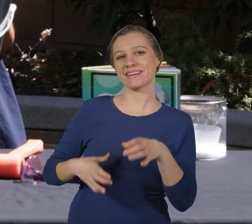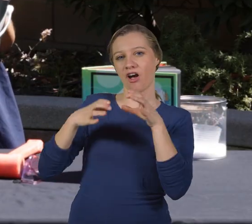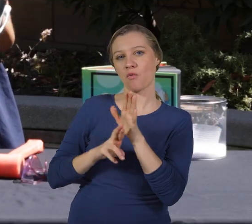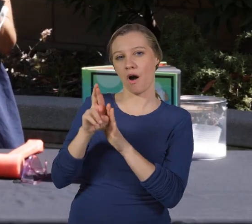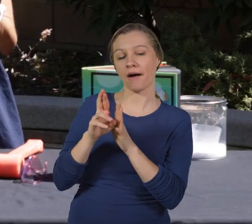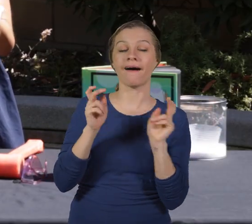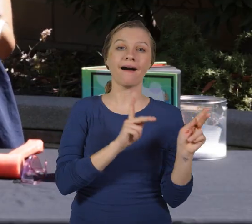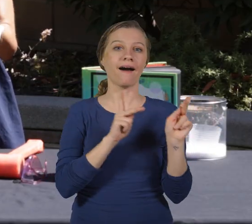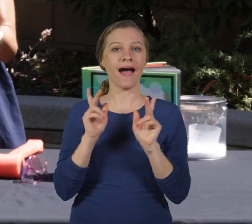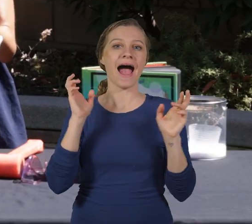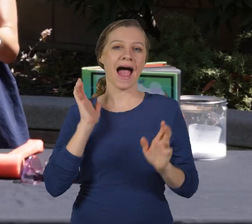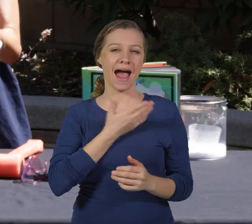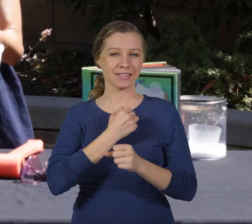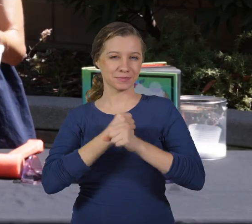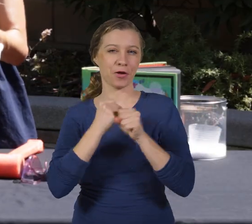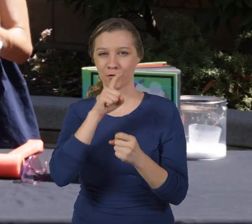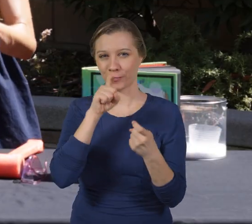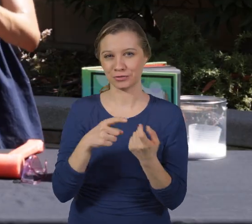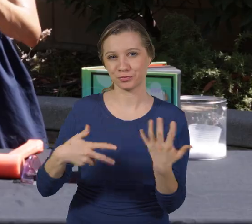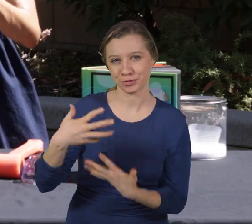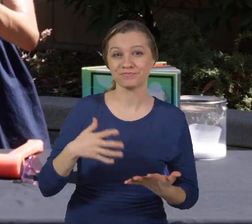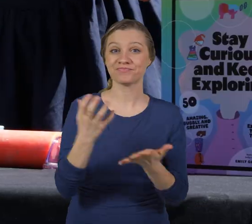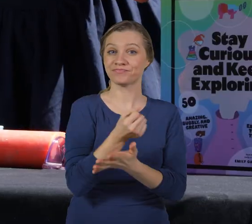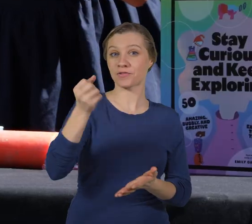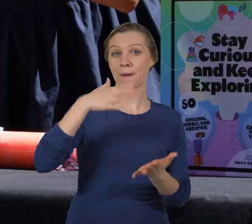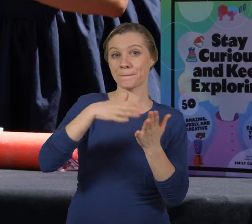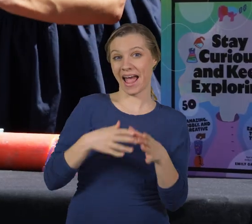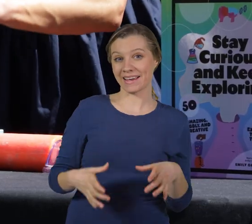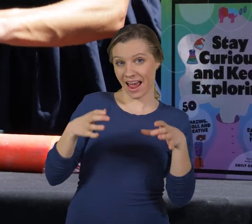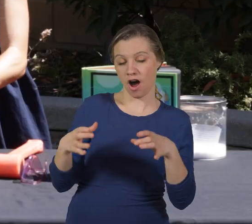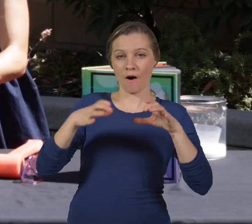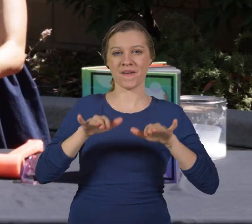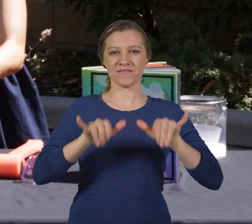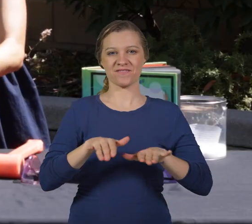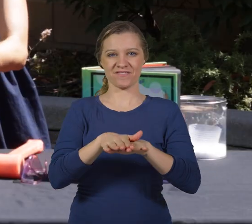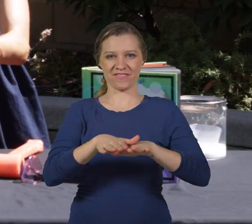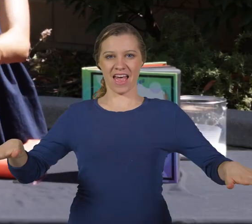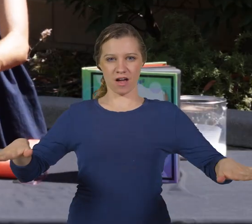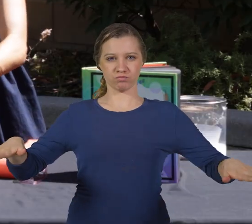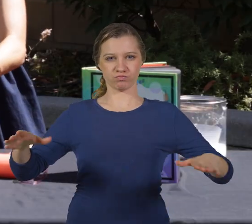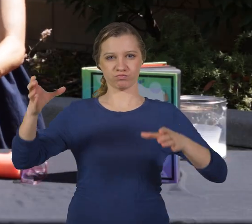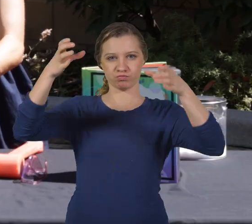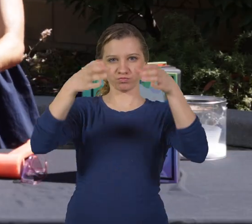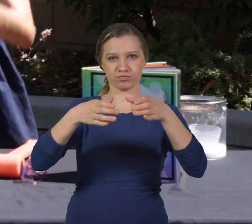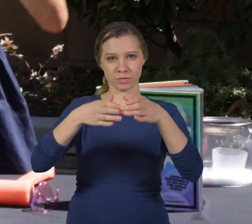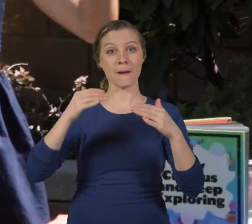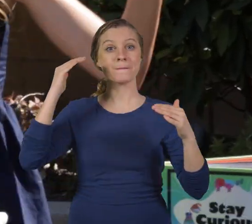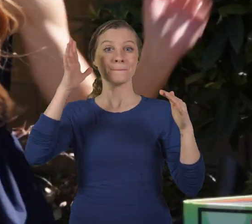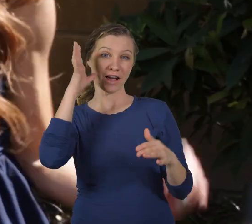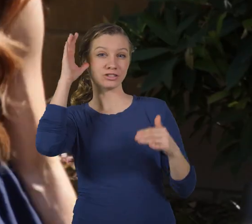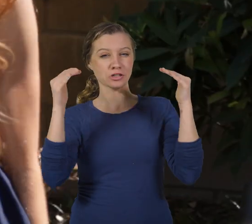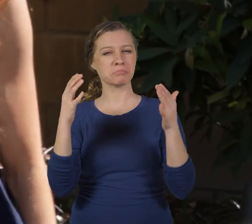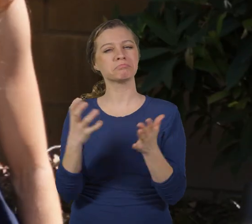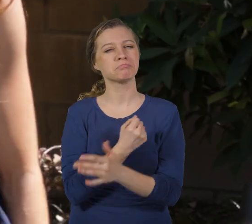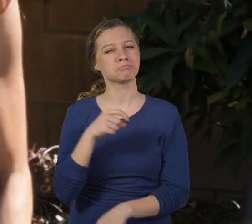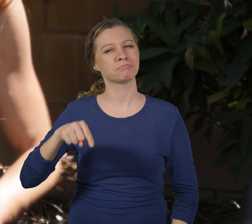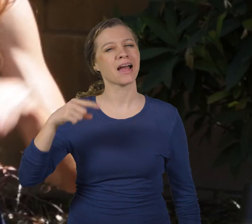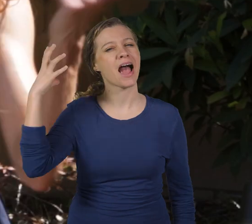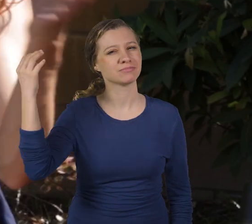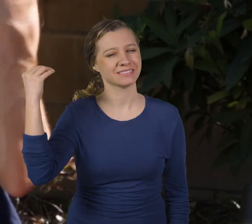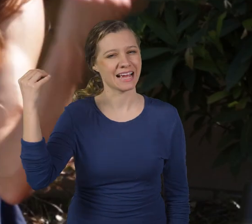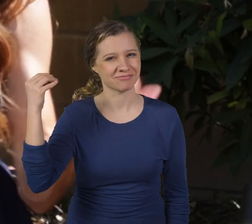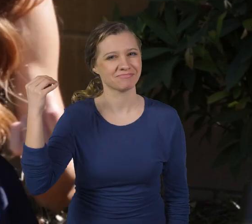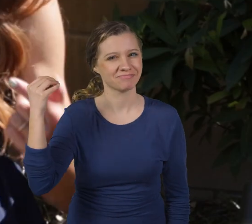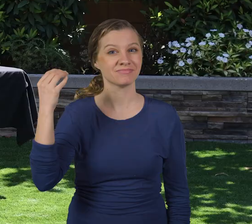our paint can rocket, aka our exploding witches brew. So get your paint can, set it down on a flat surface. Parents and adults,